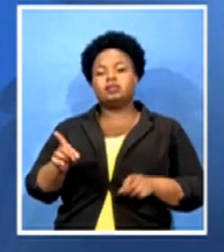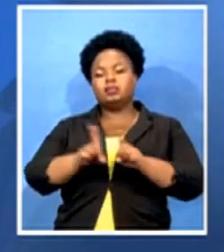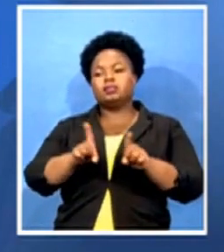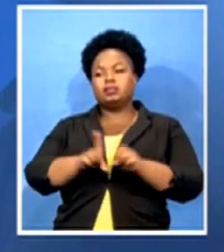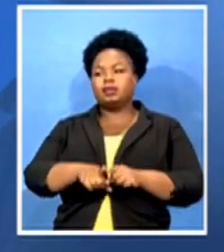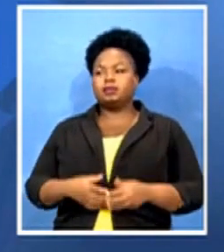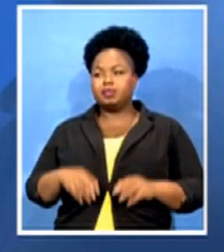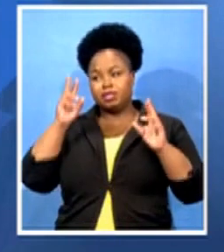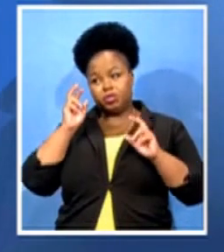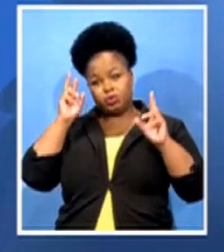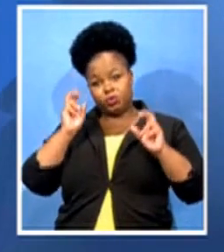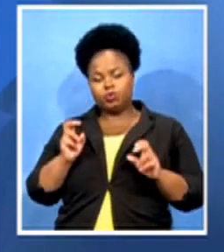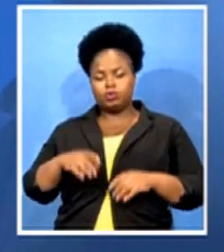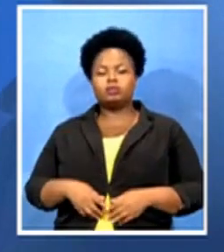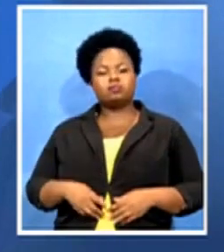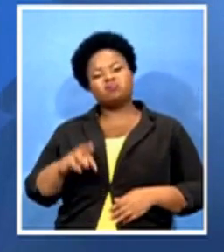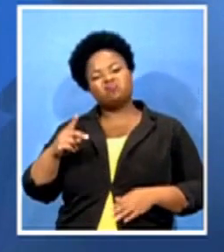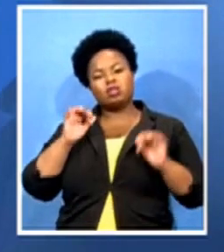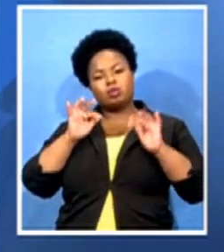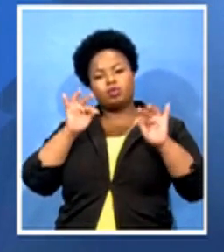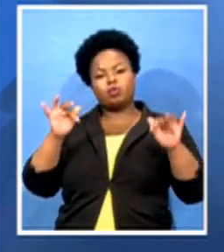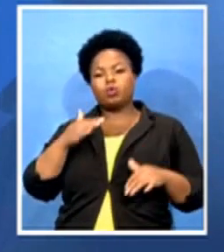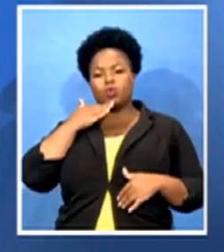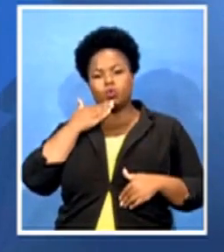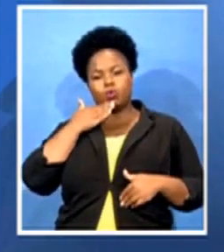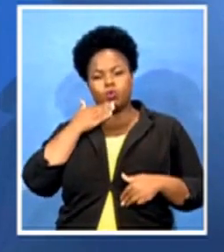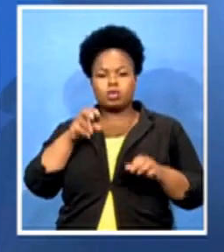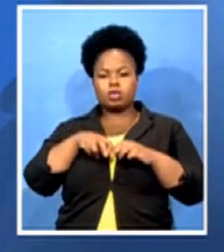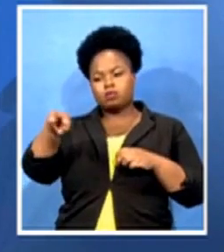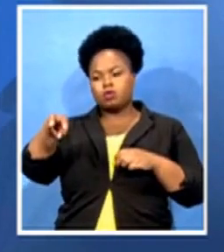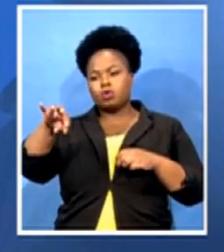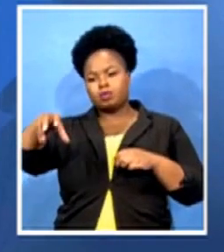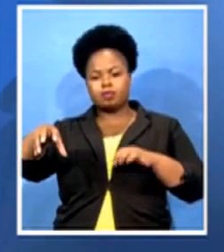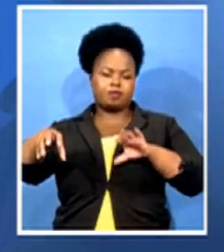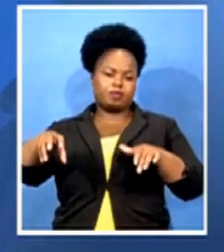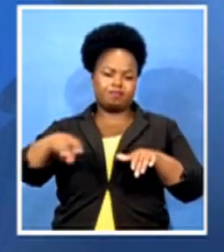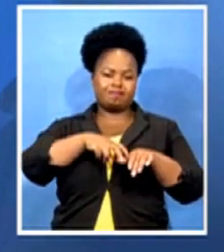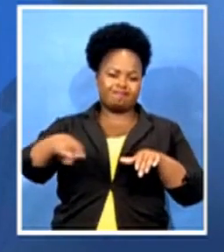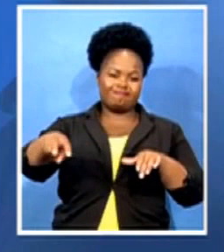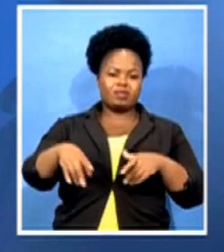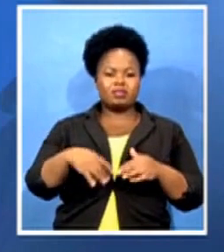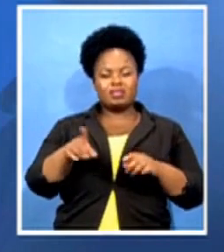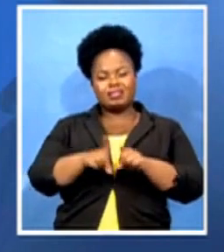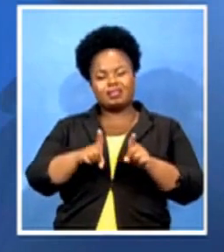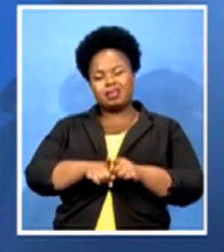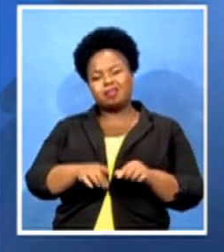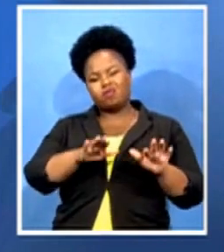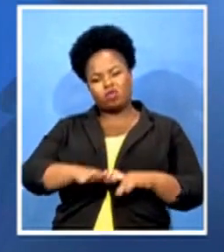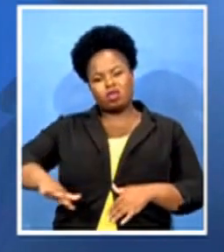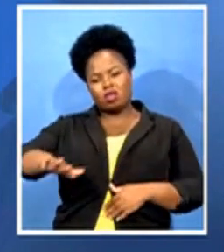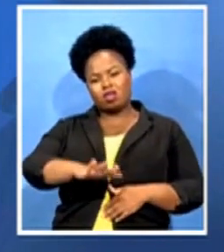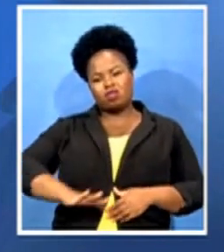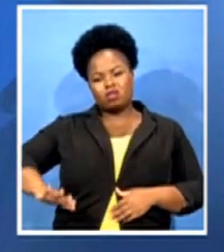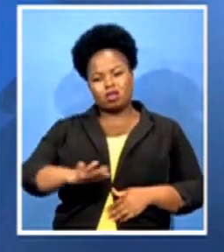moving from one area to another, especially when you look at social gatherings. We